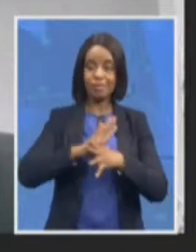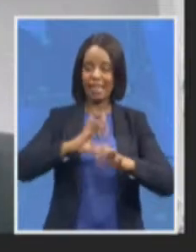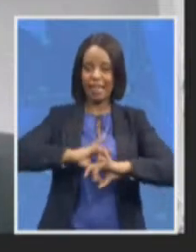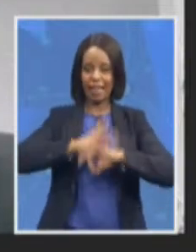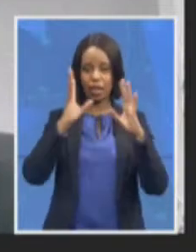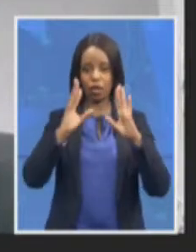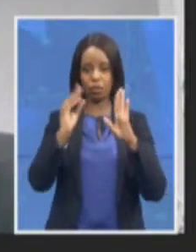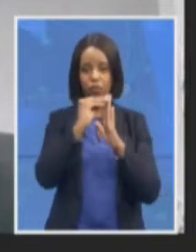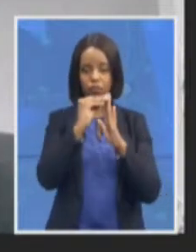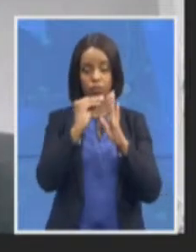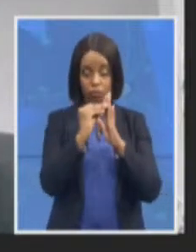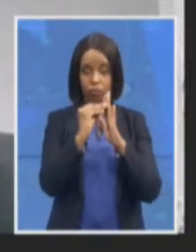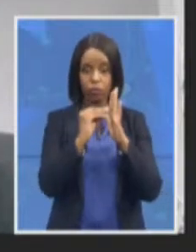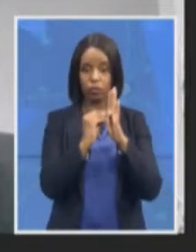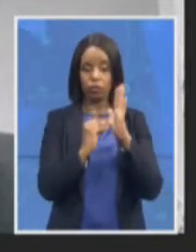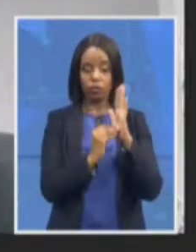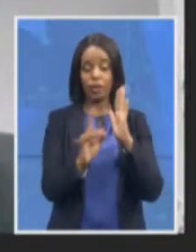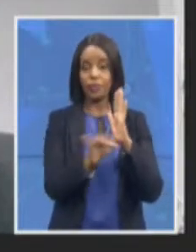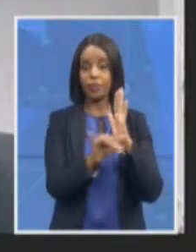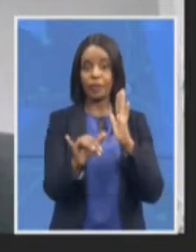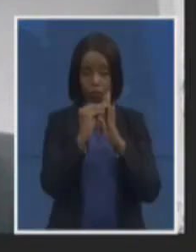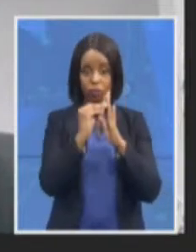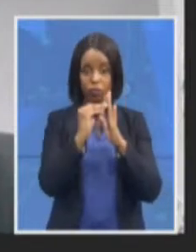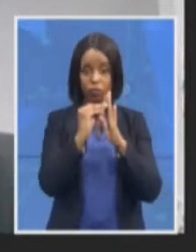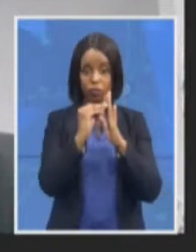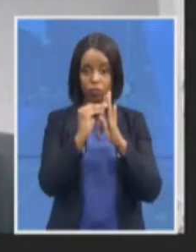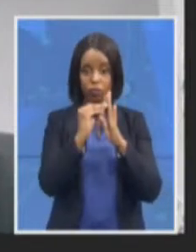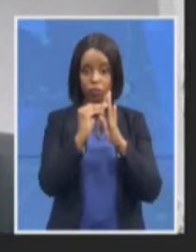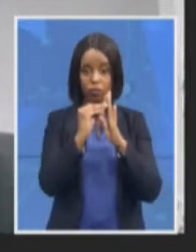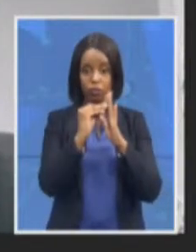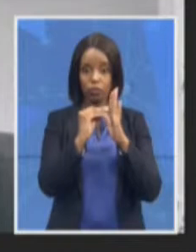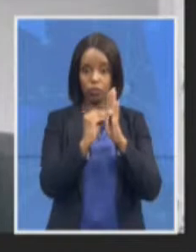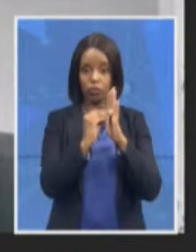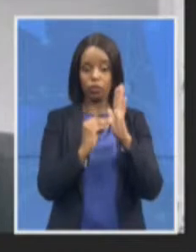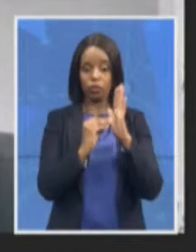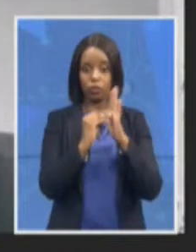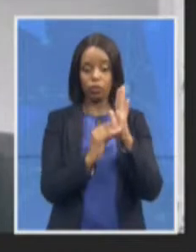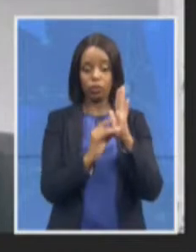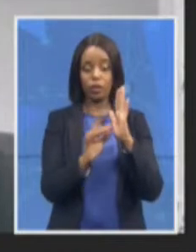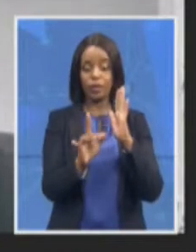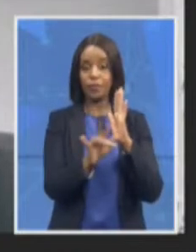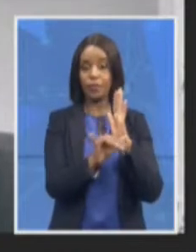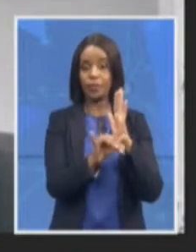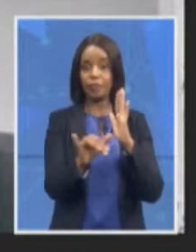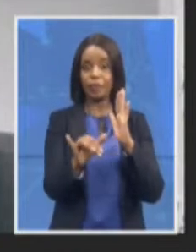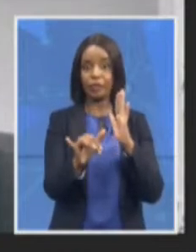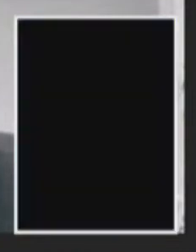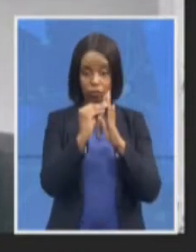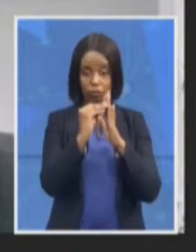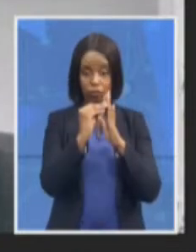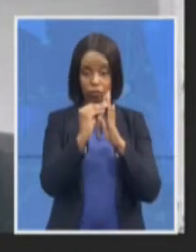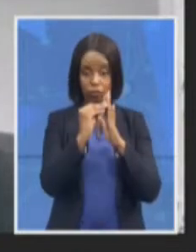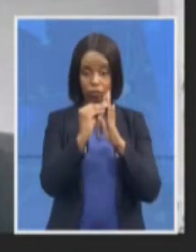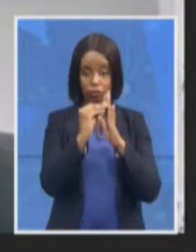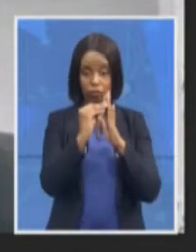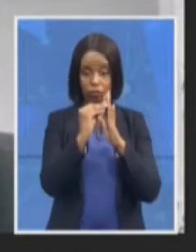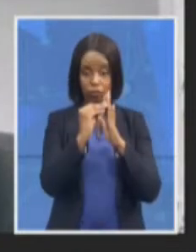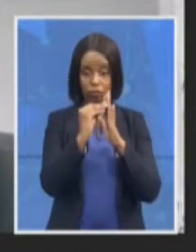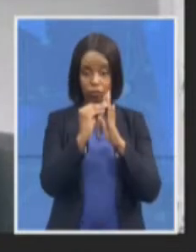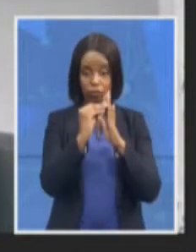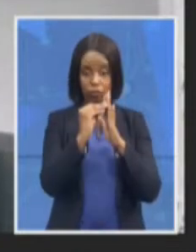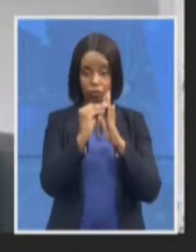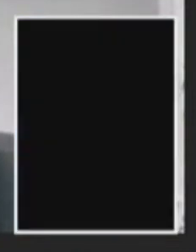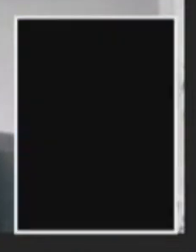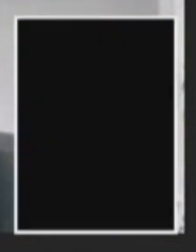strategies in terms of how we're going to deal with very specific cases in terms of the strategy to deal with different